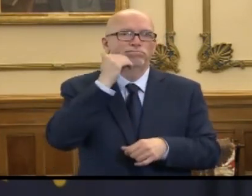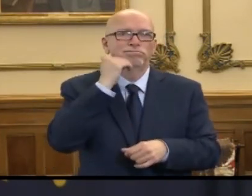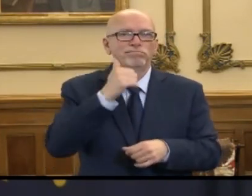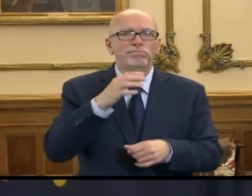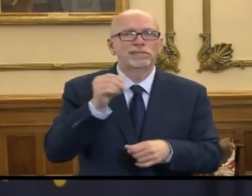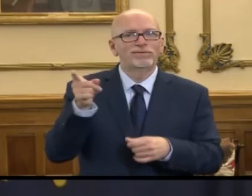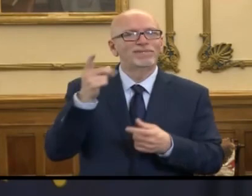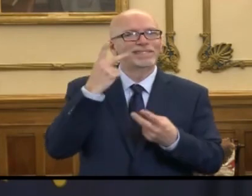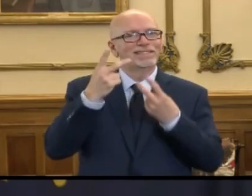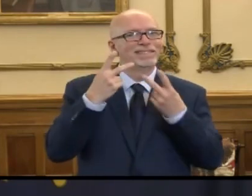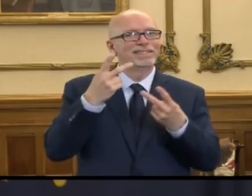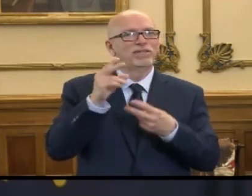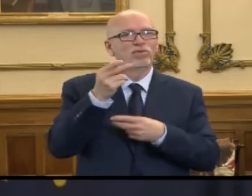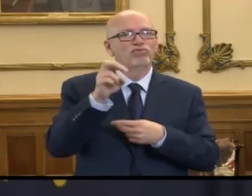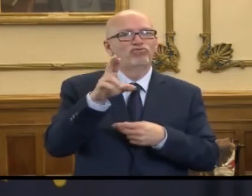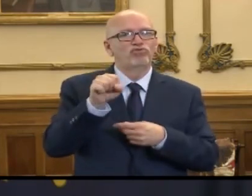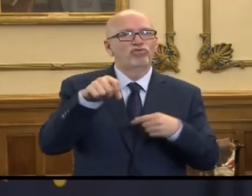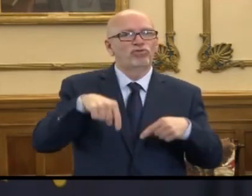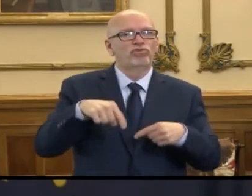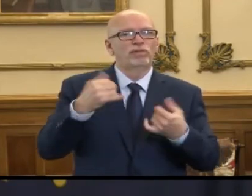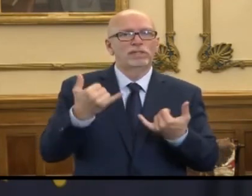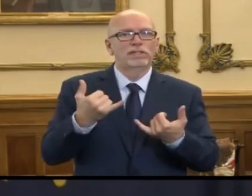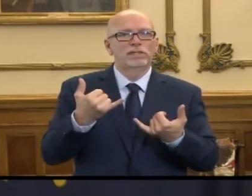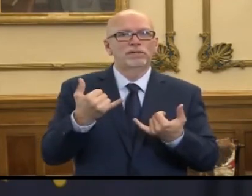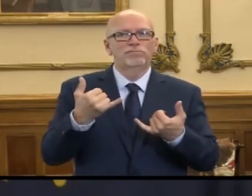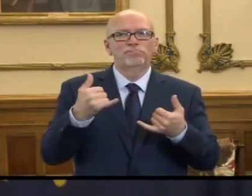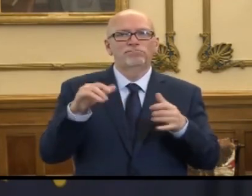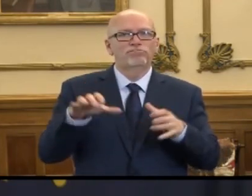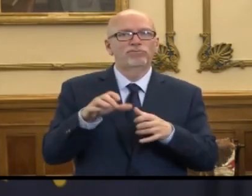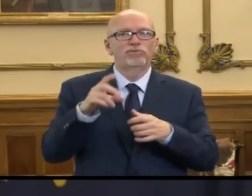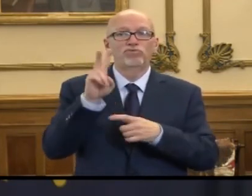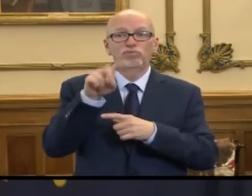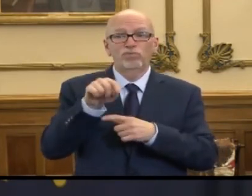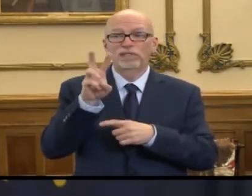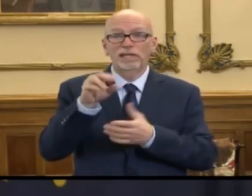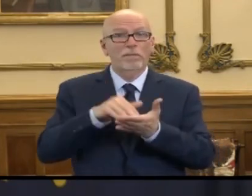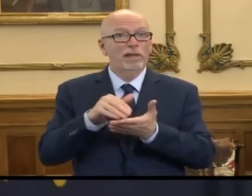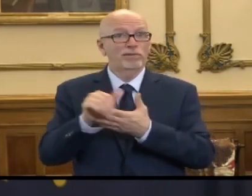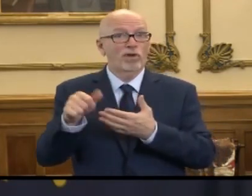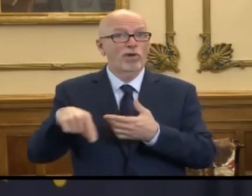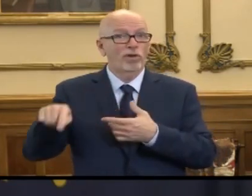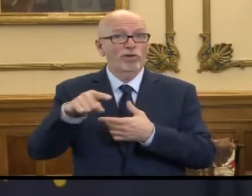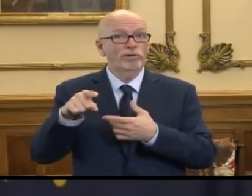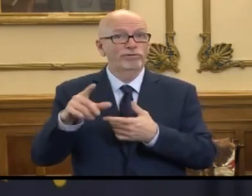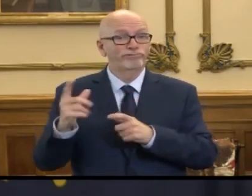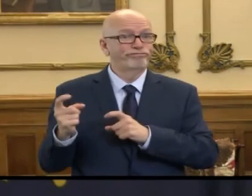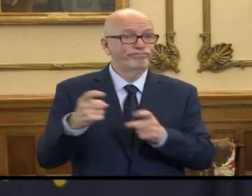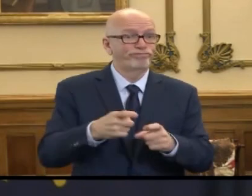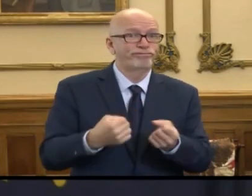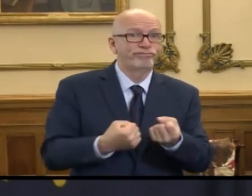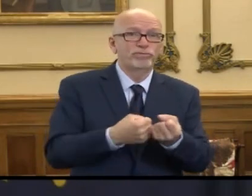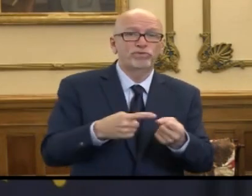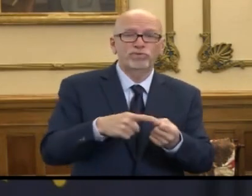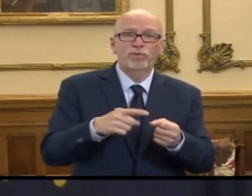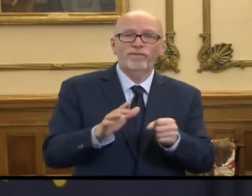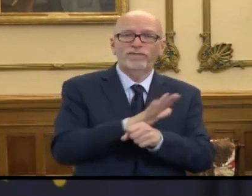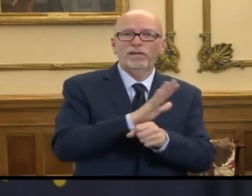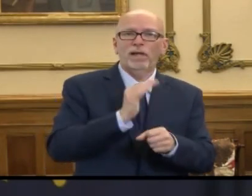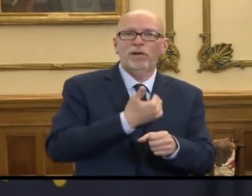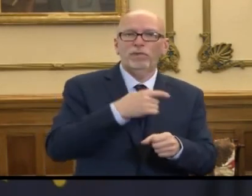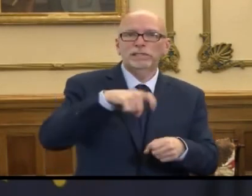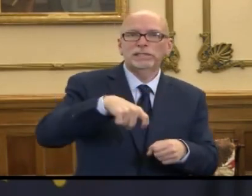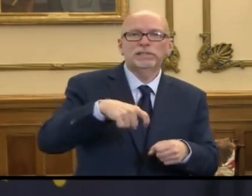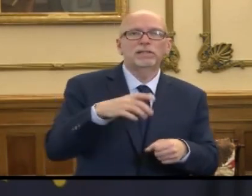seeing Hoosiers step up to the tune of $2.6 million in this case to fill that void, and we're appreciative of that. And that's